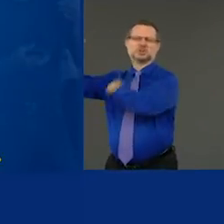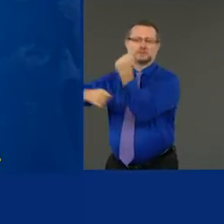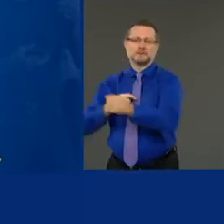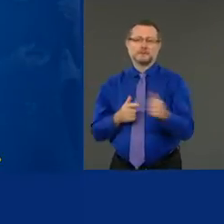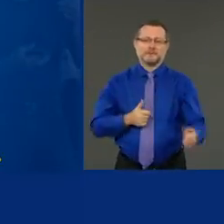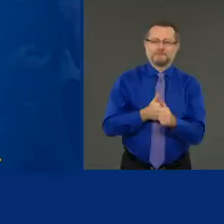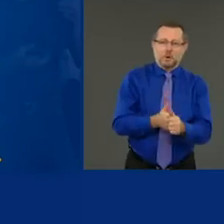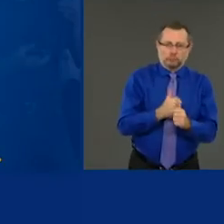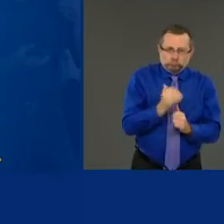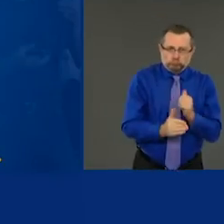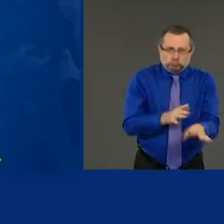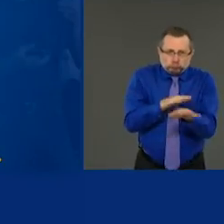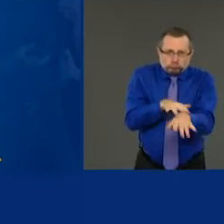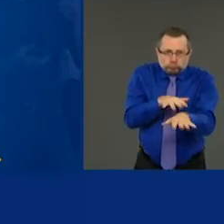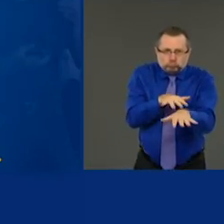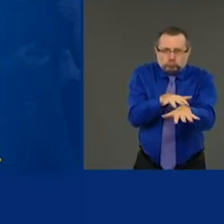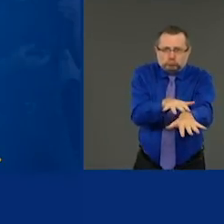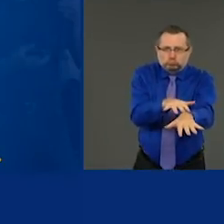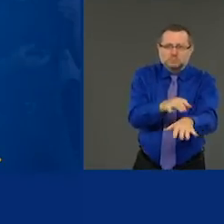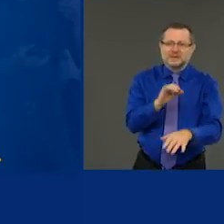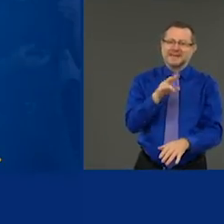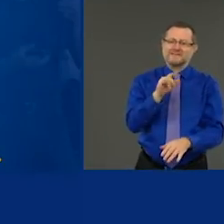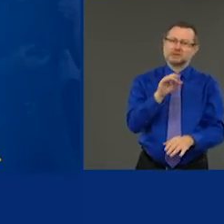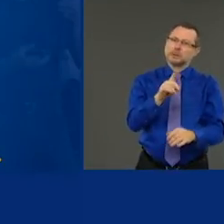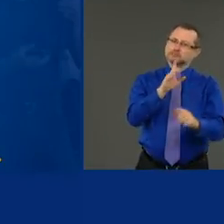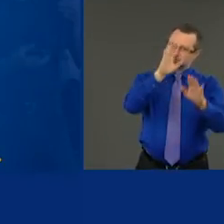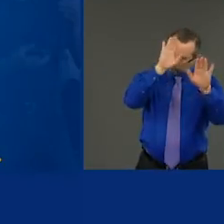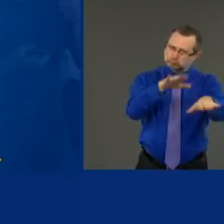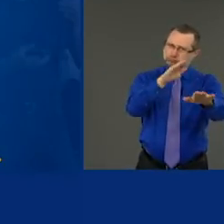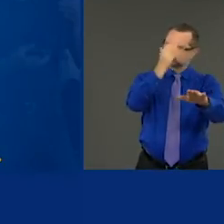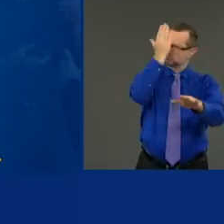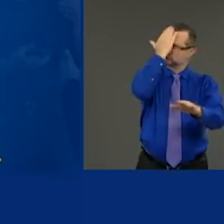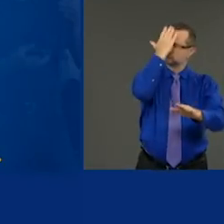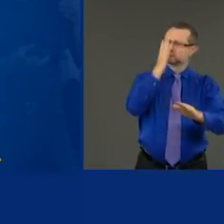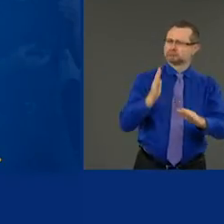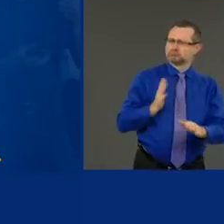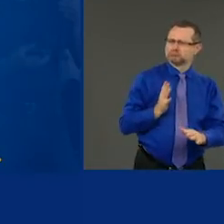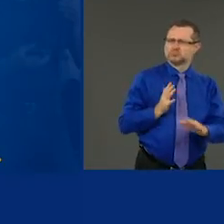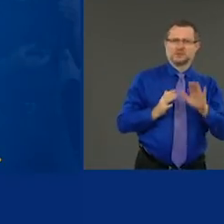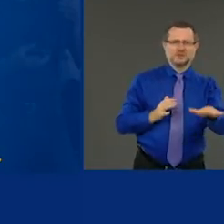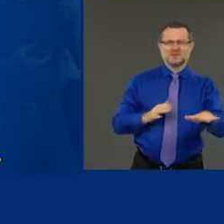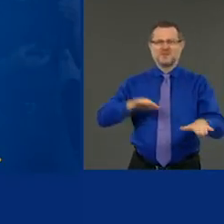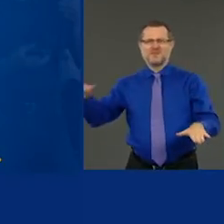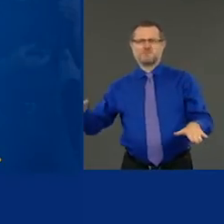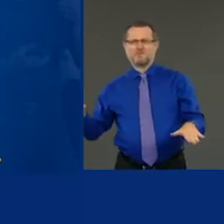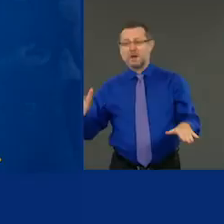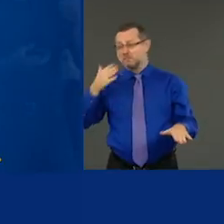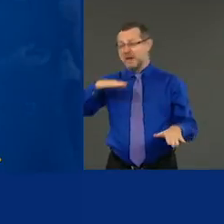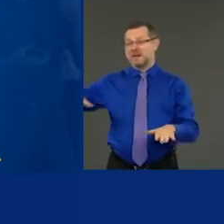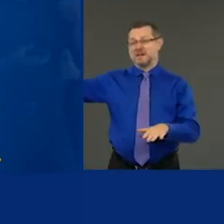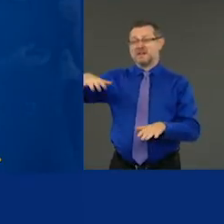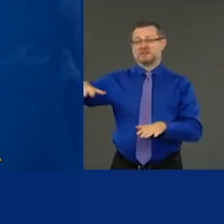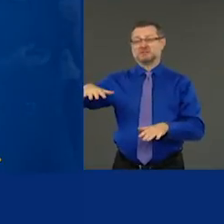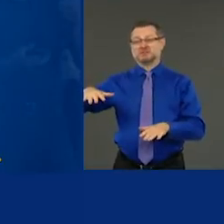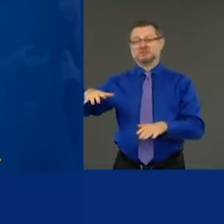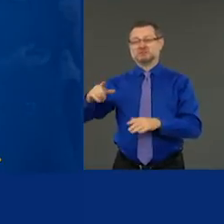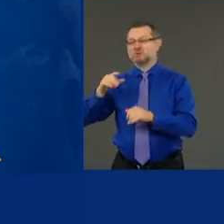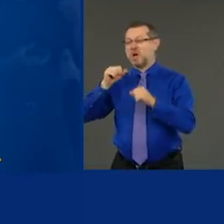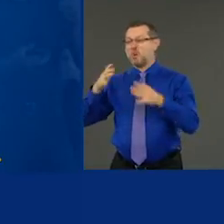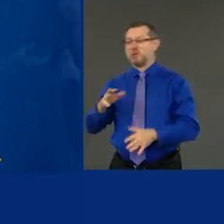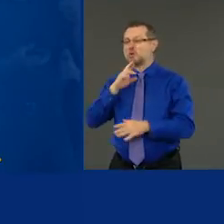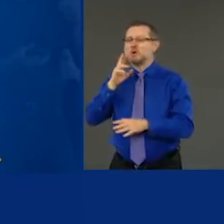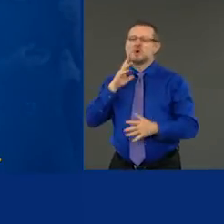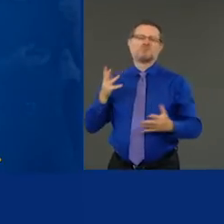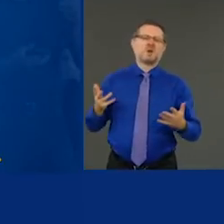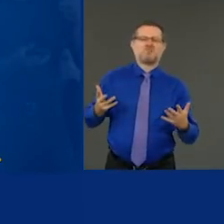Uh, the bad bar, uh, bad, bad operators in terms of restaurants and bars, they're going to